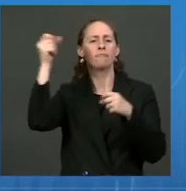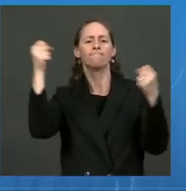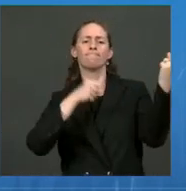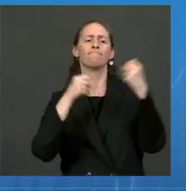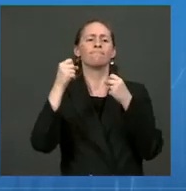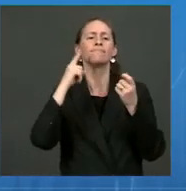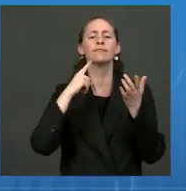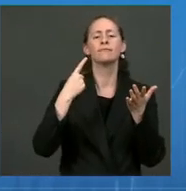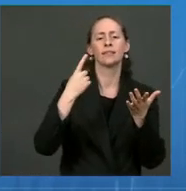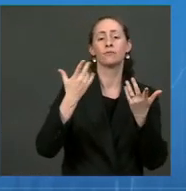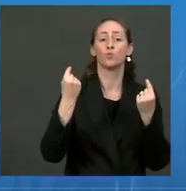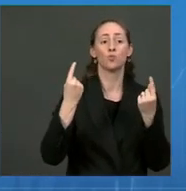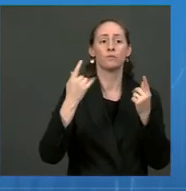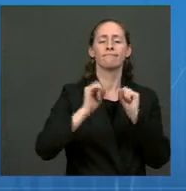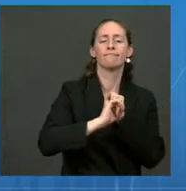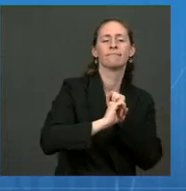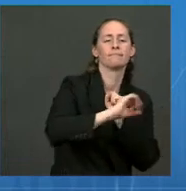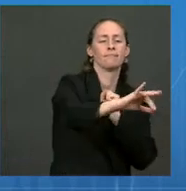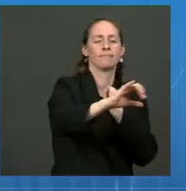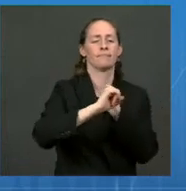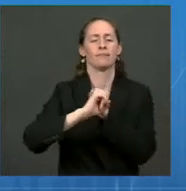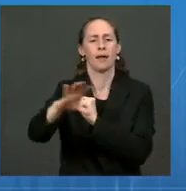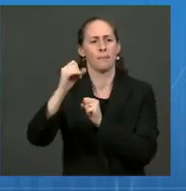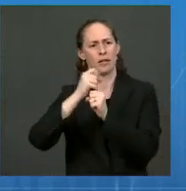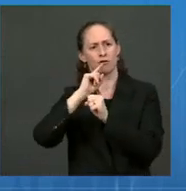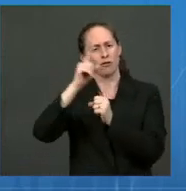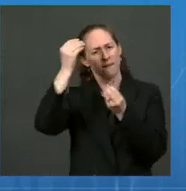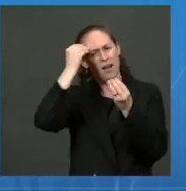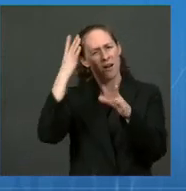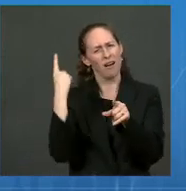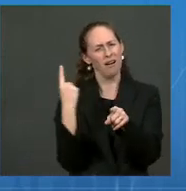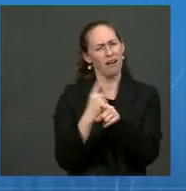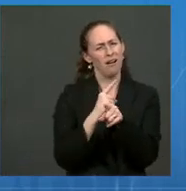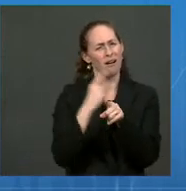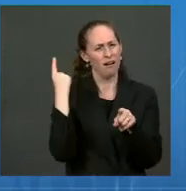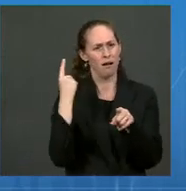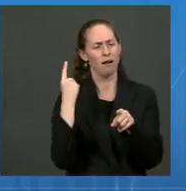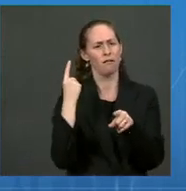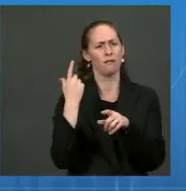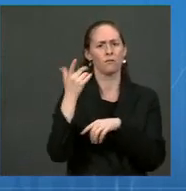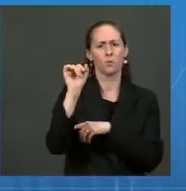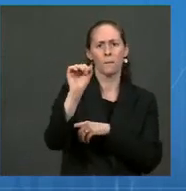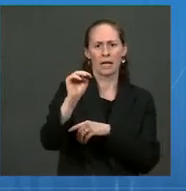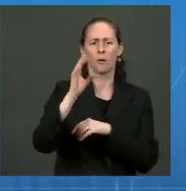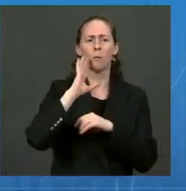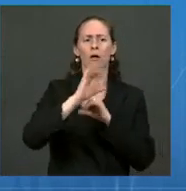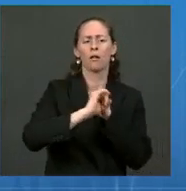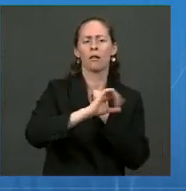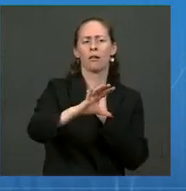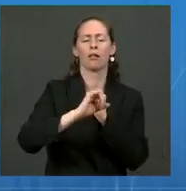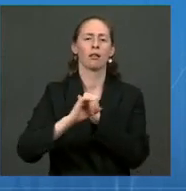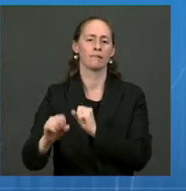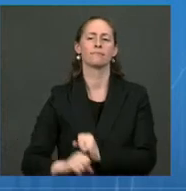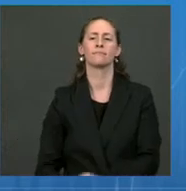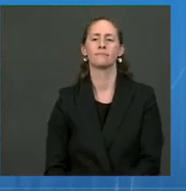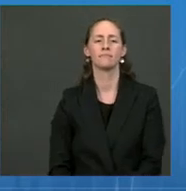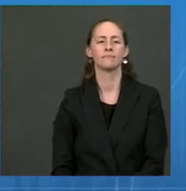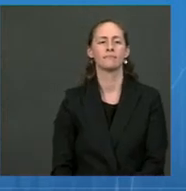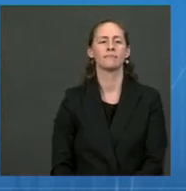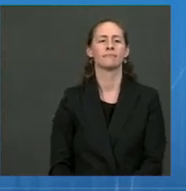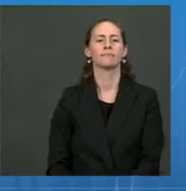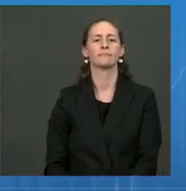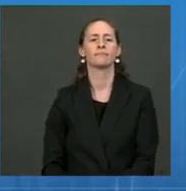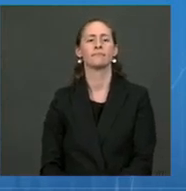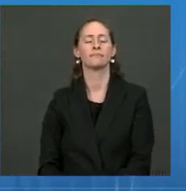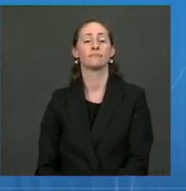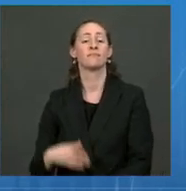accurate information online and in media appearances. You know, we've learned throughout that what matters most is local